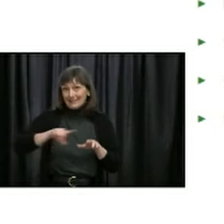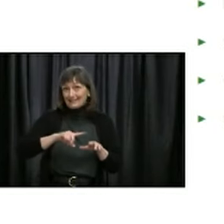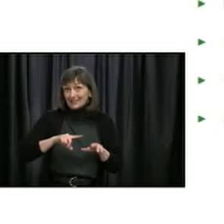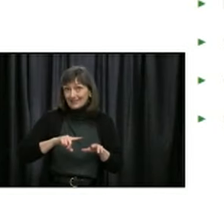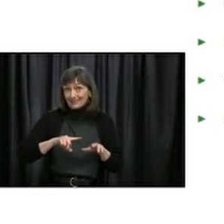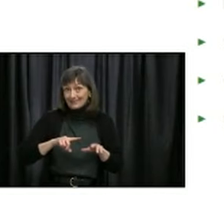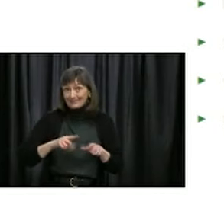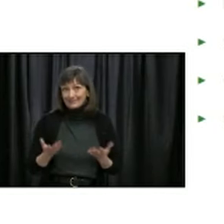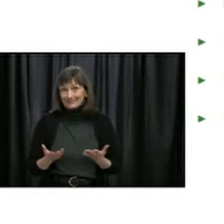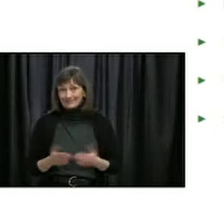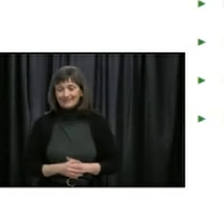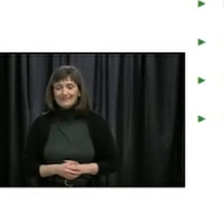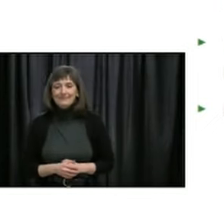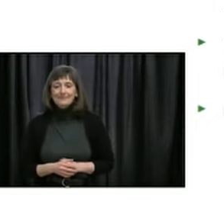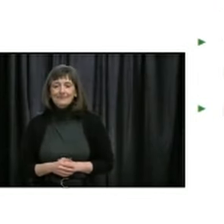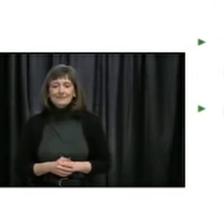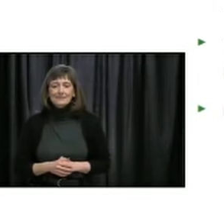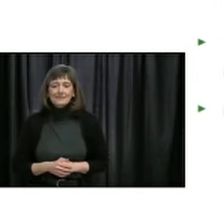curbed the spread.